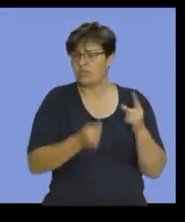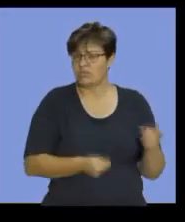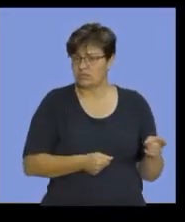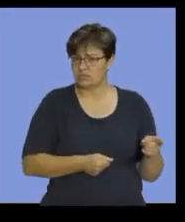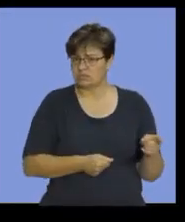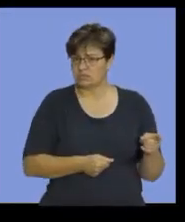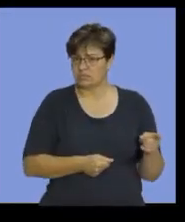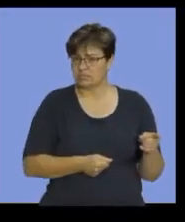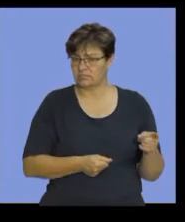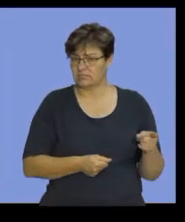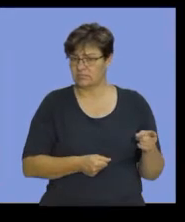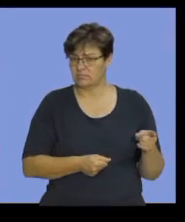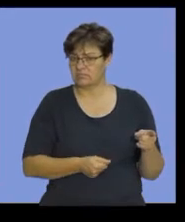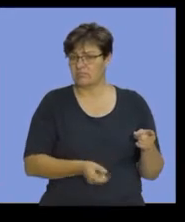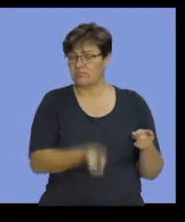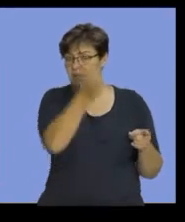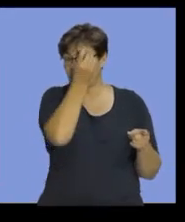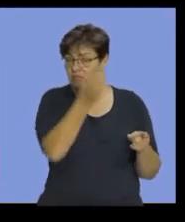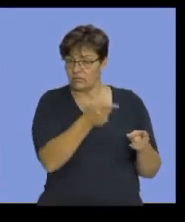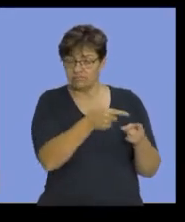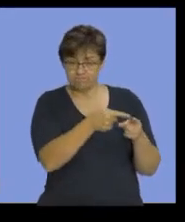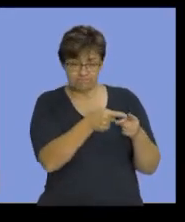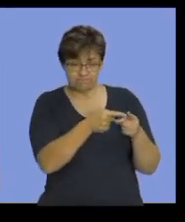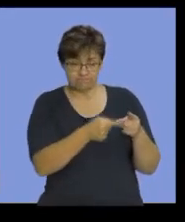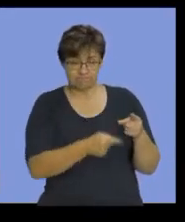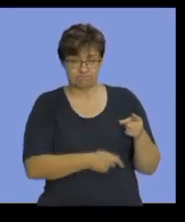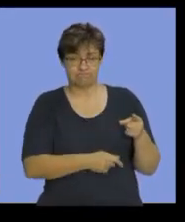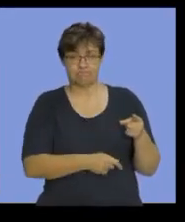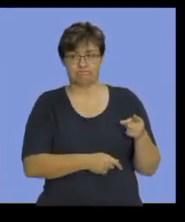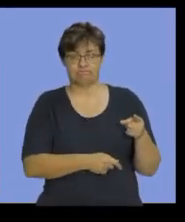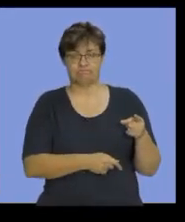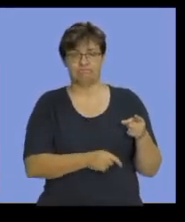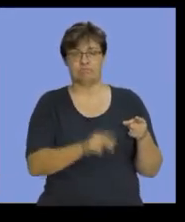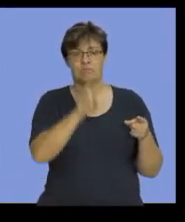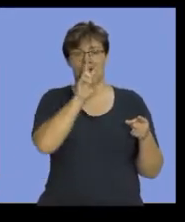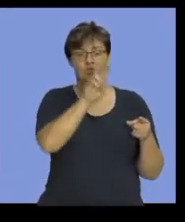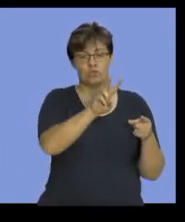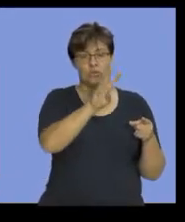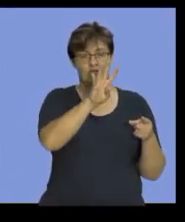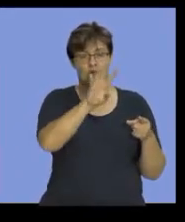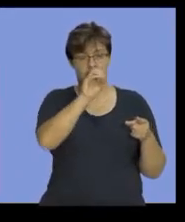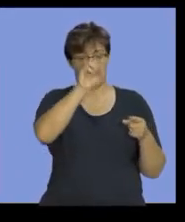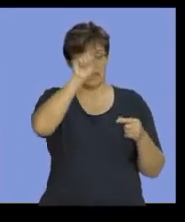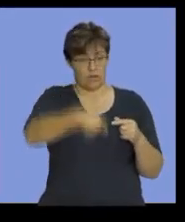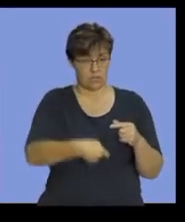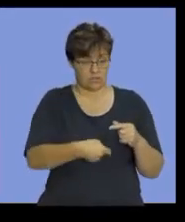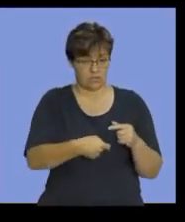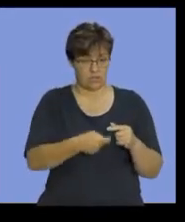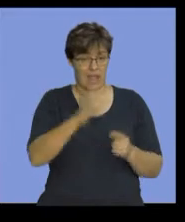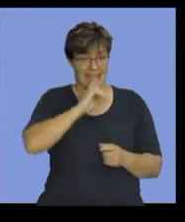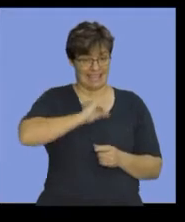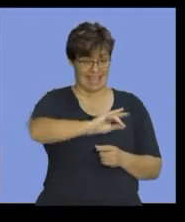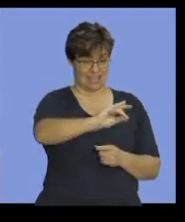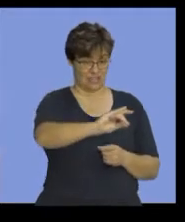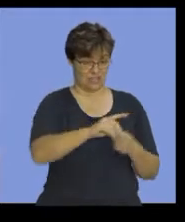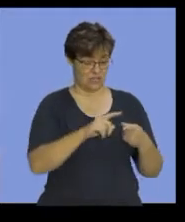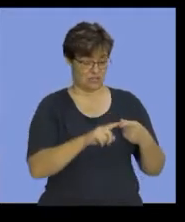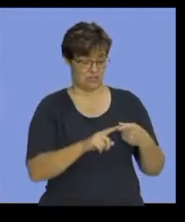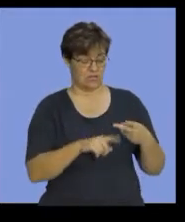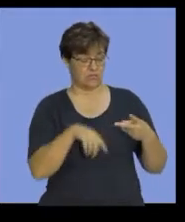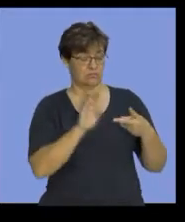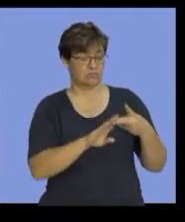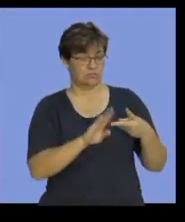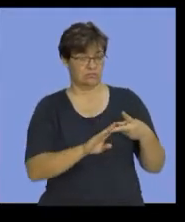firstly, information regarding raw materials is 240,000 bought for cash. Right? Two,